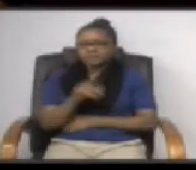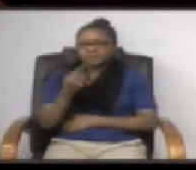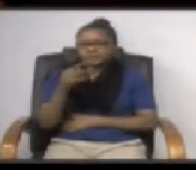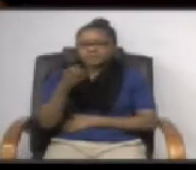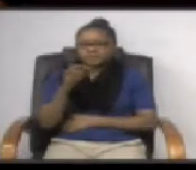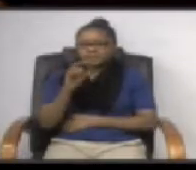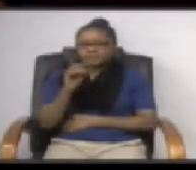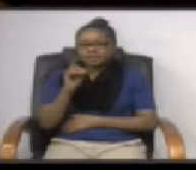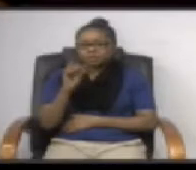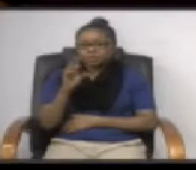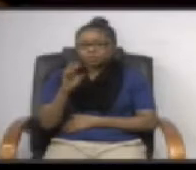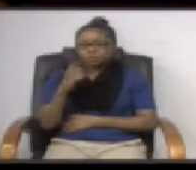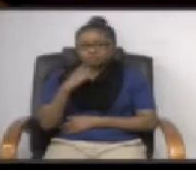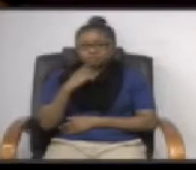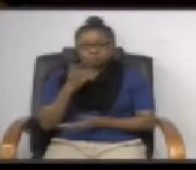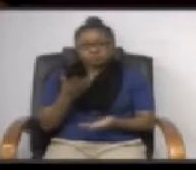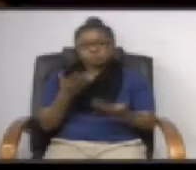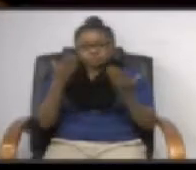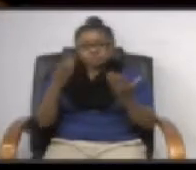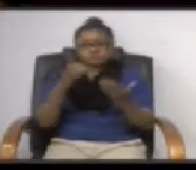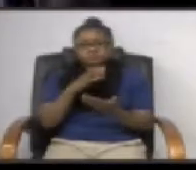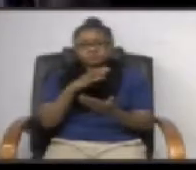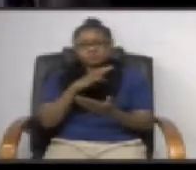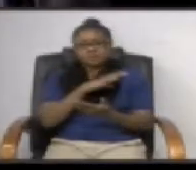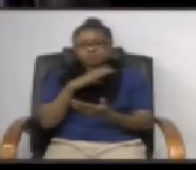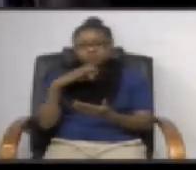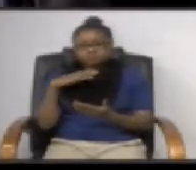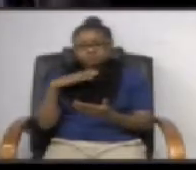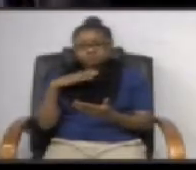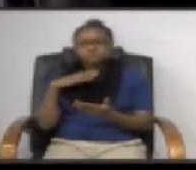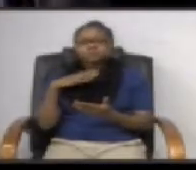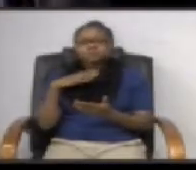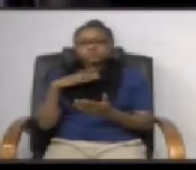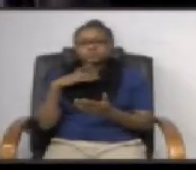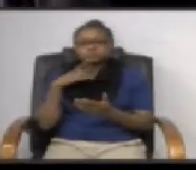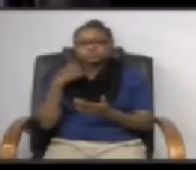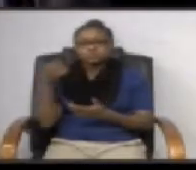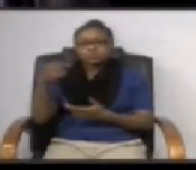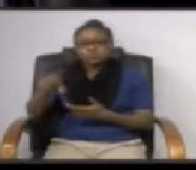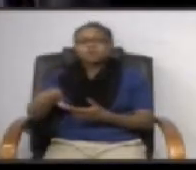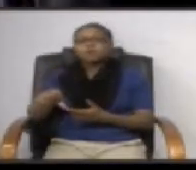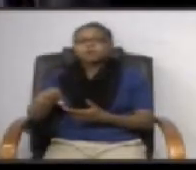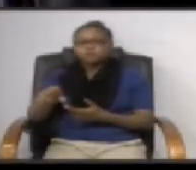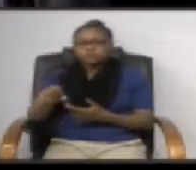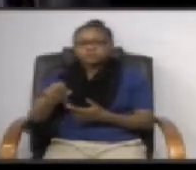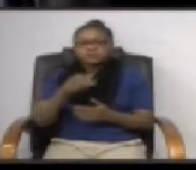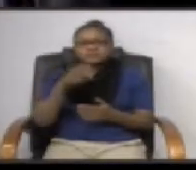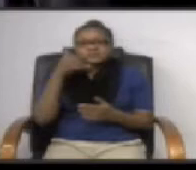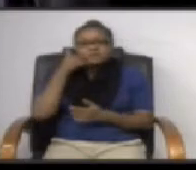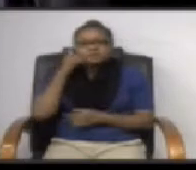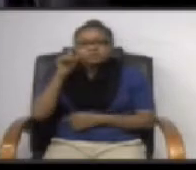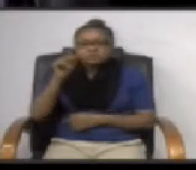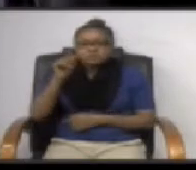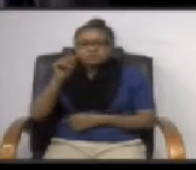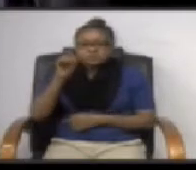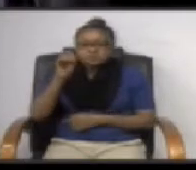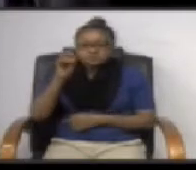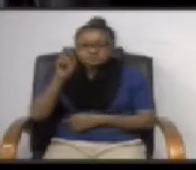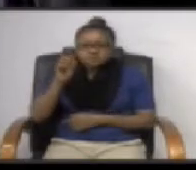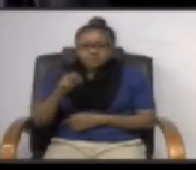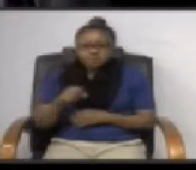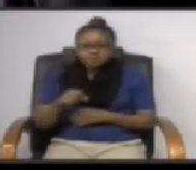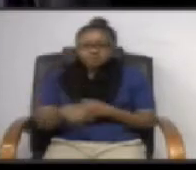petitioned the council to oppose the placement of cell phone towers on prince george's county public schools property in